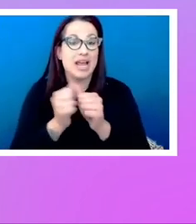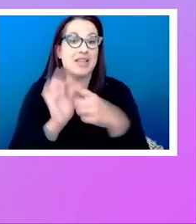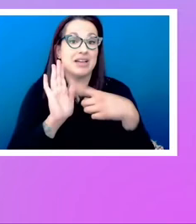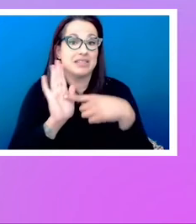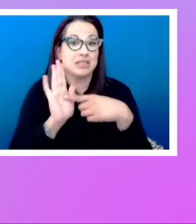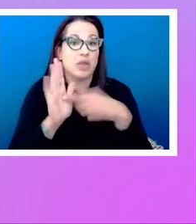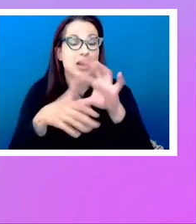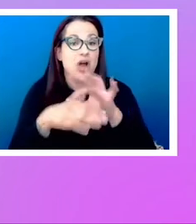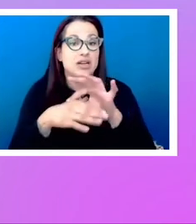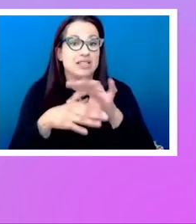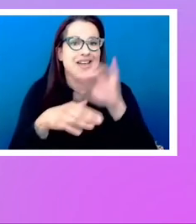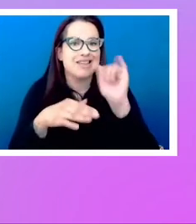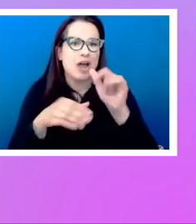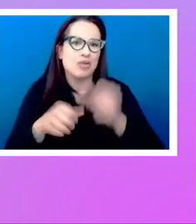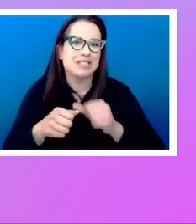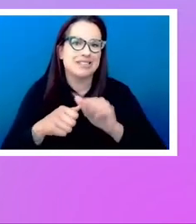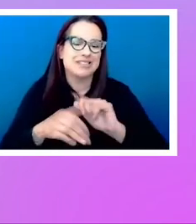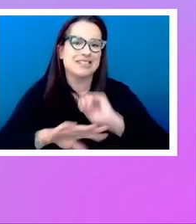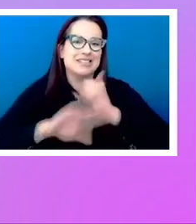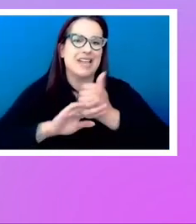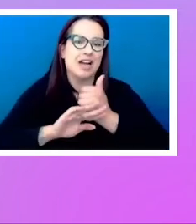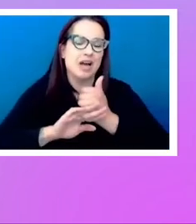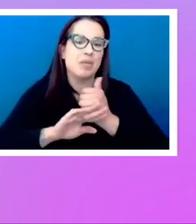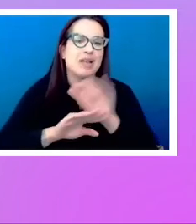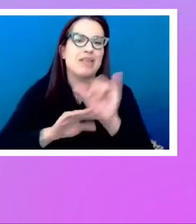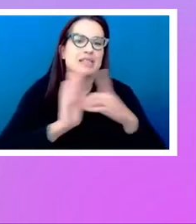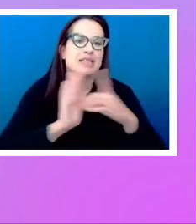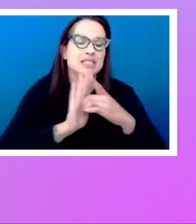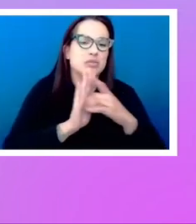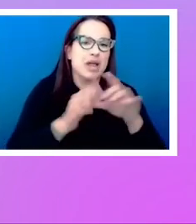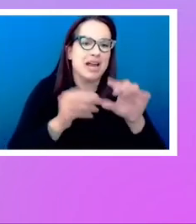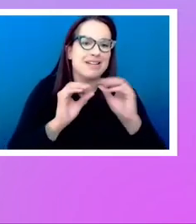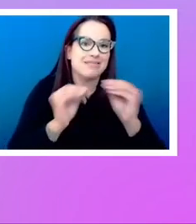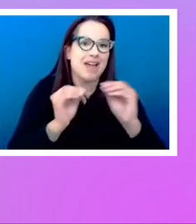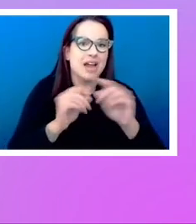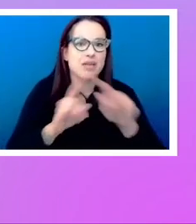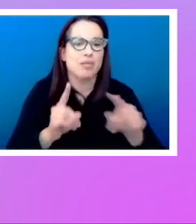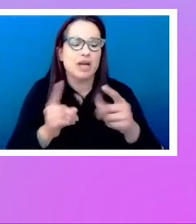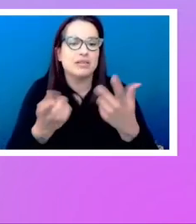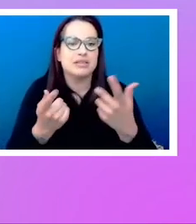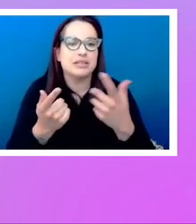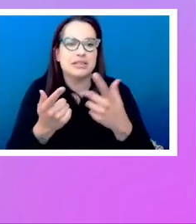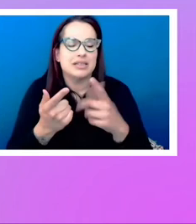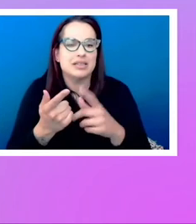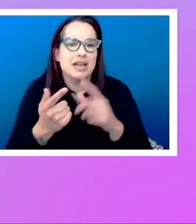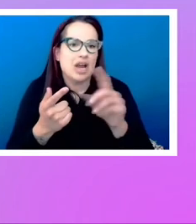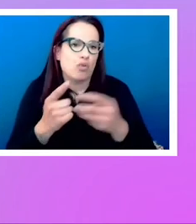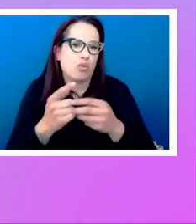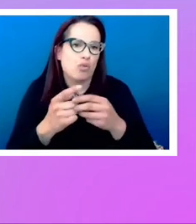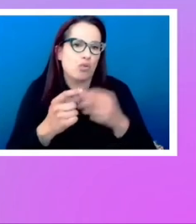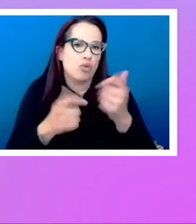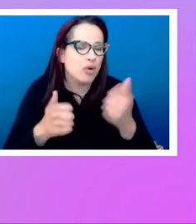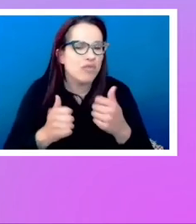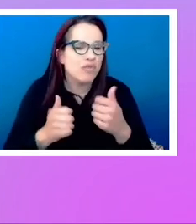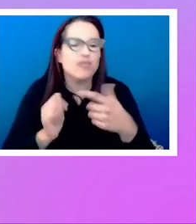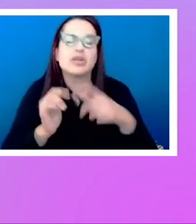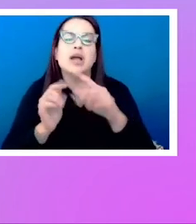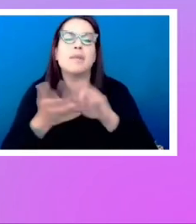got implemented a bit like display none, but putting the children back. And so as it was removed, it removed, for instance, the UL